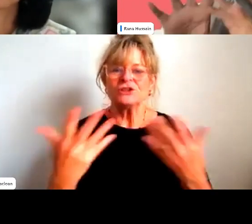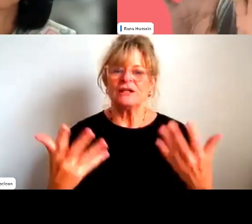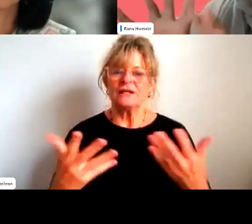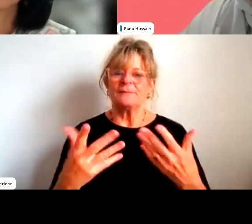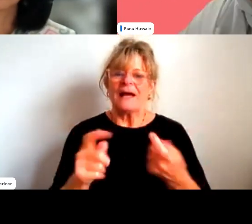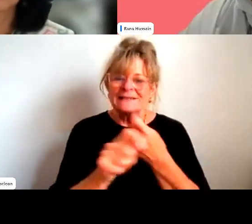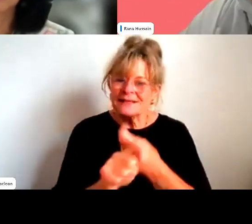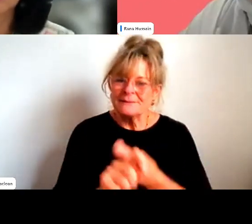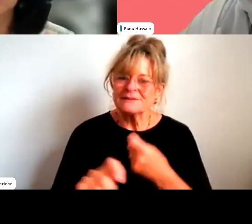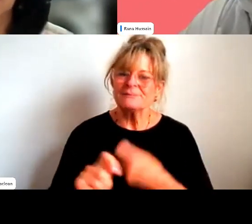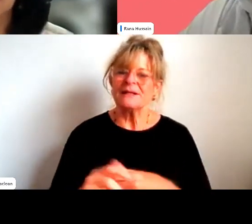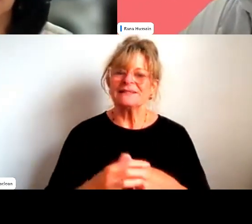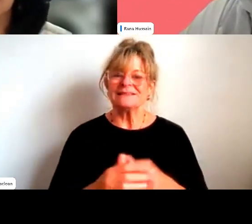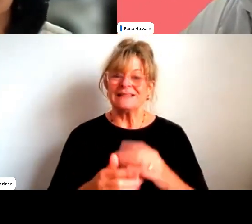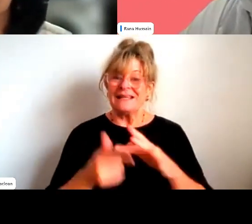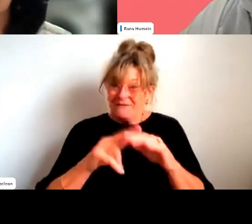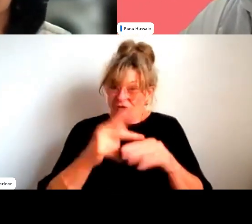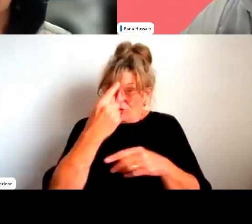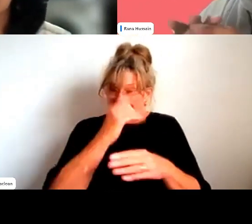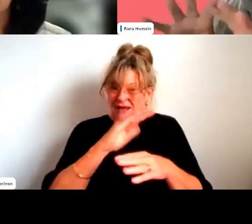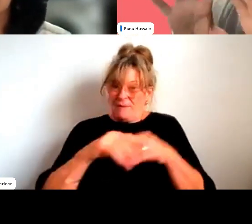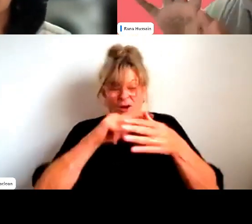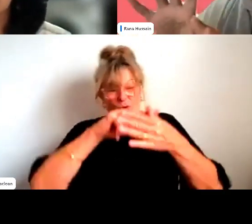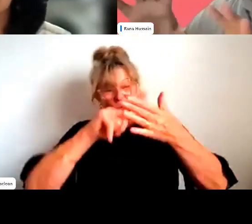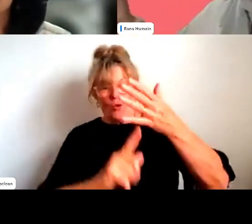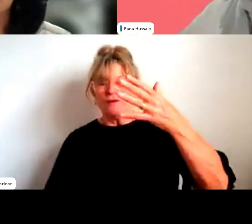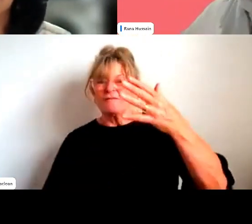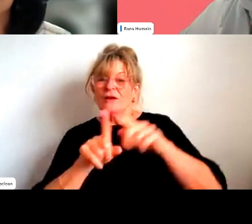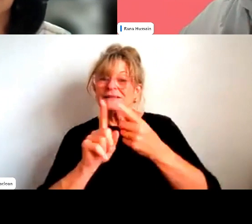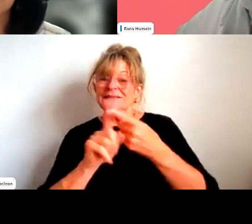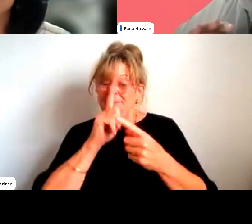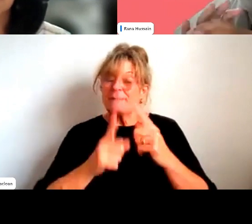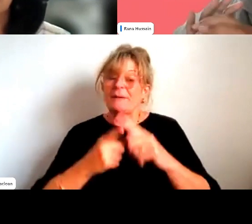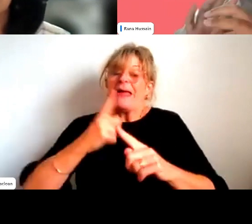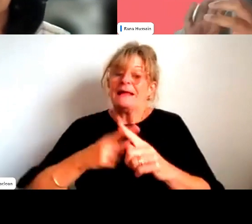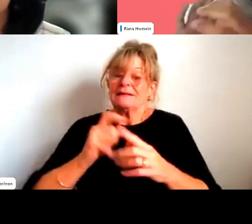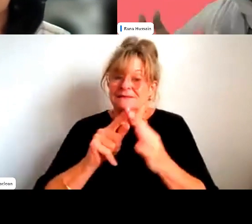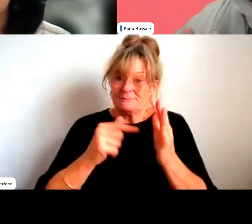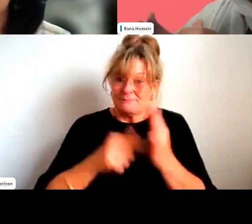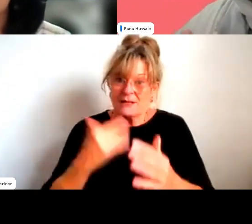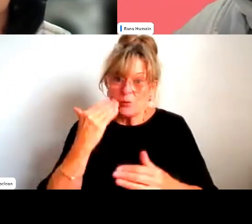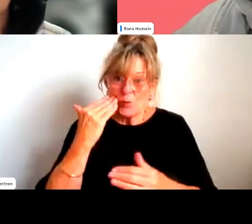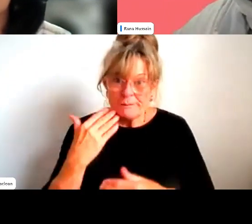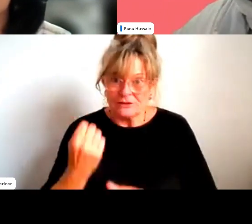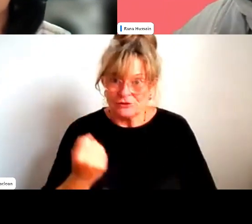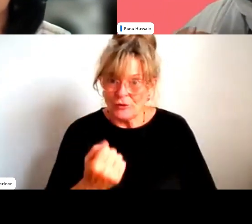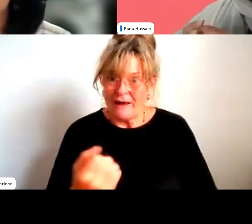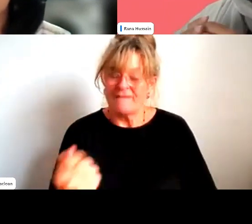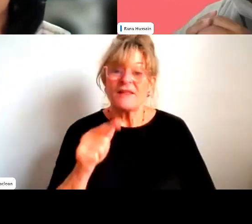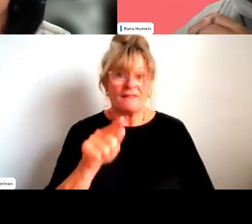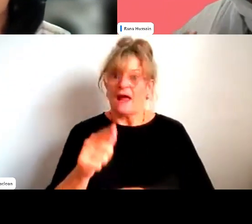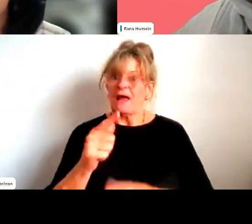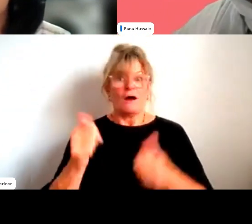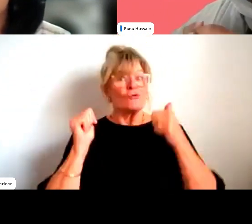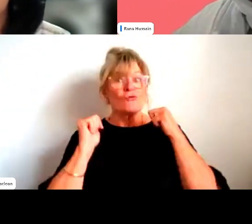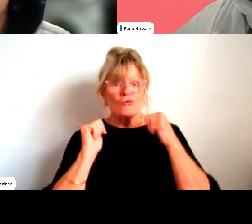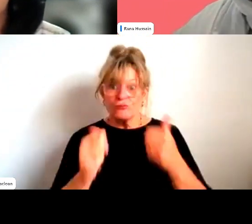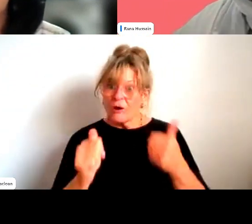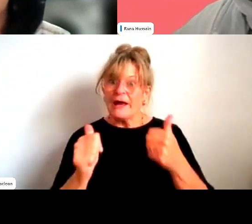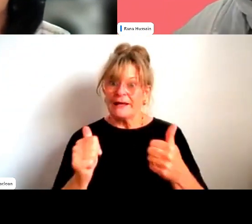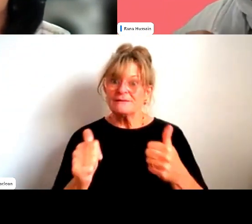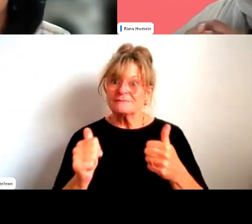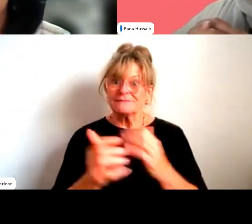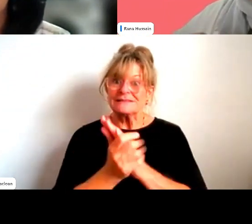If you think of all those qualities, just outside of gender, there's, those are amazing qualities that we should all be